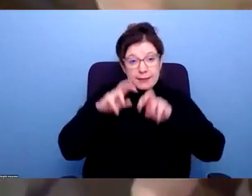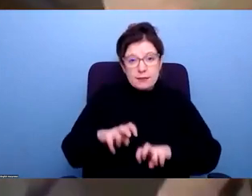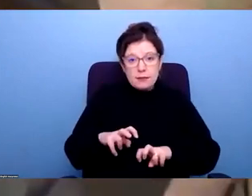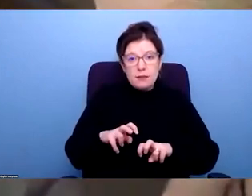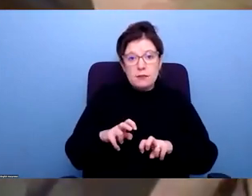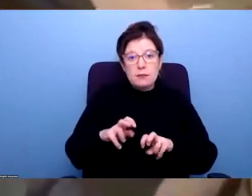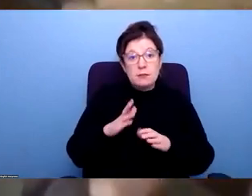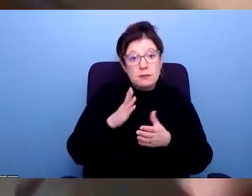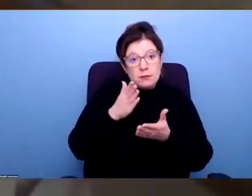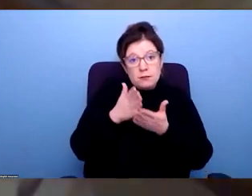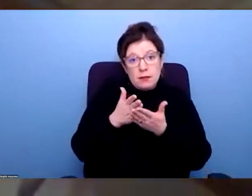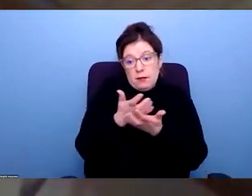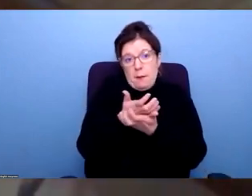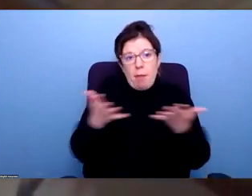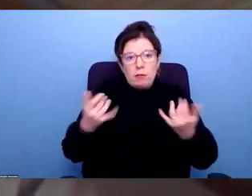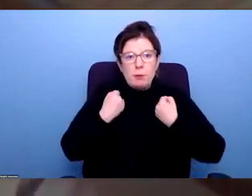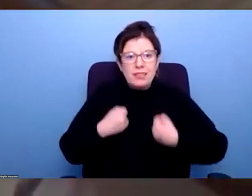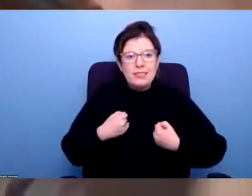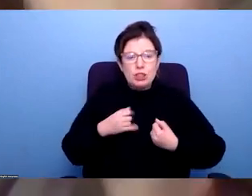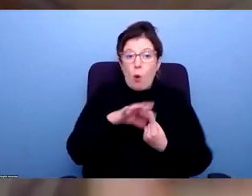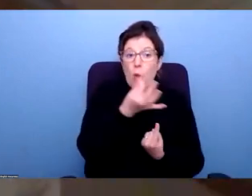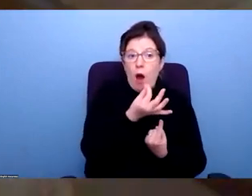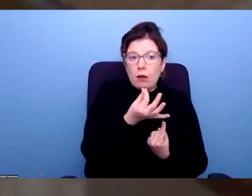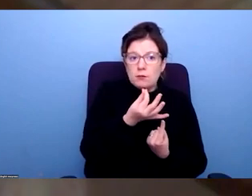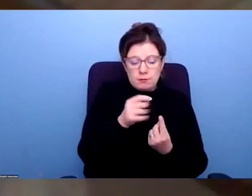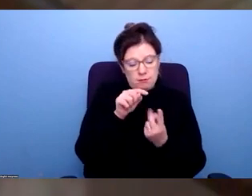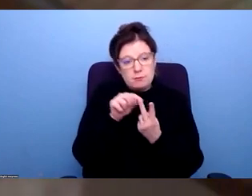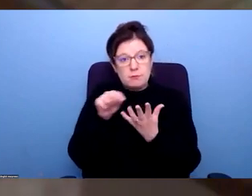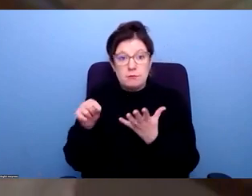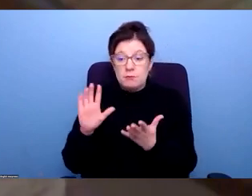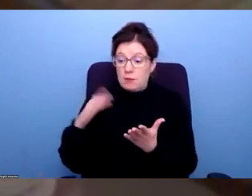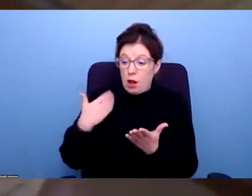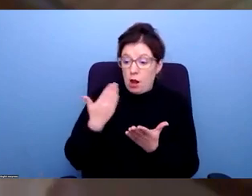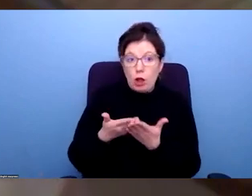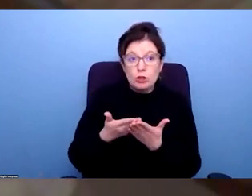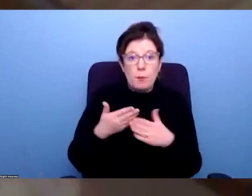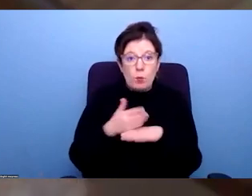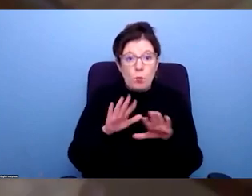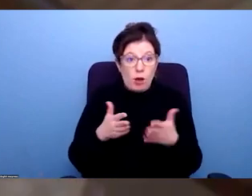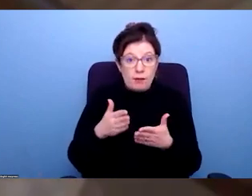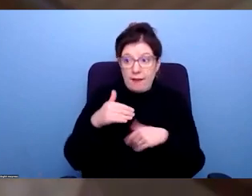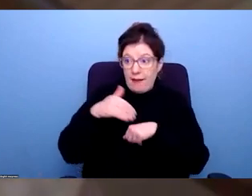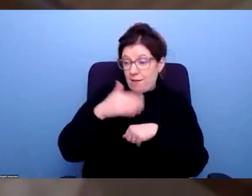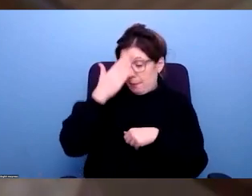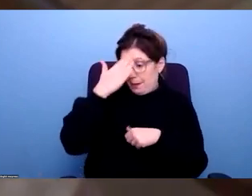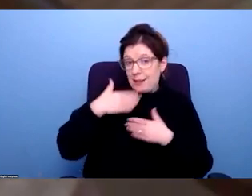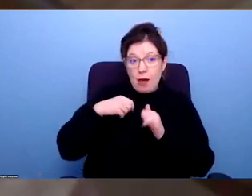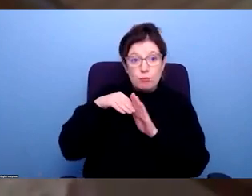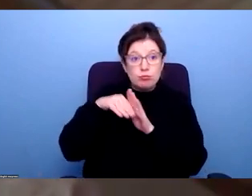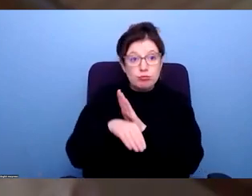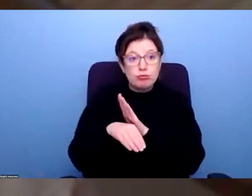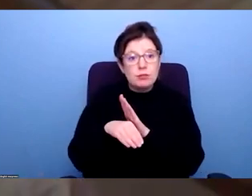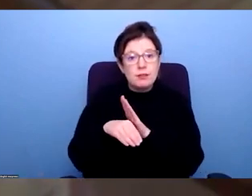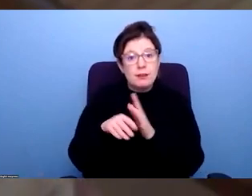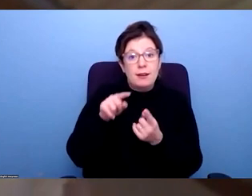conditions, actually, which I think we would all know and recognize where you've been out of work for a long time. The mental health can often deteriorate, so it can be a